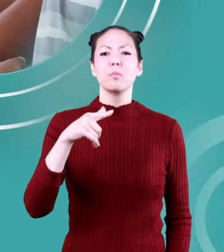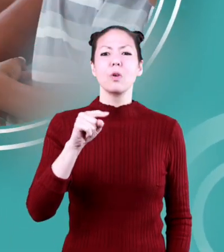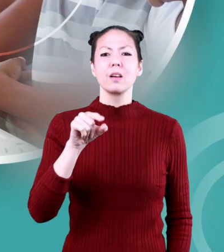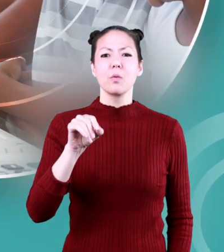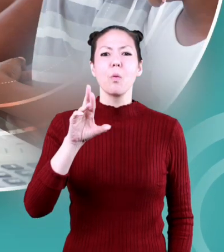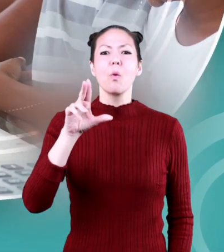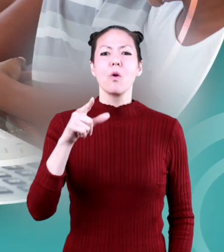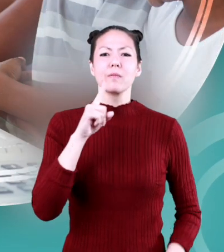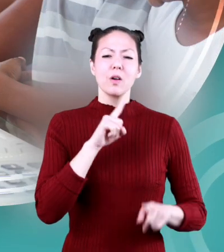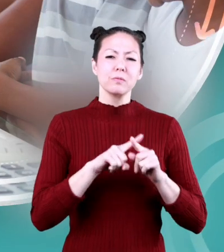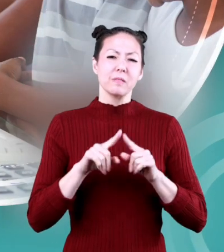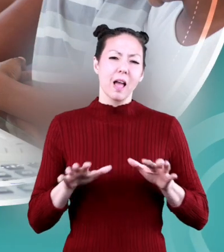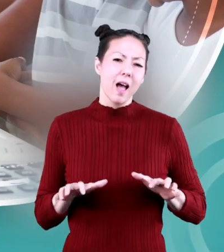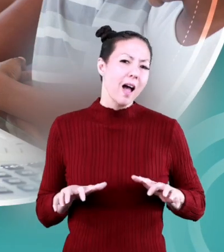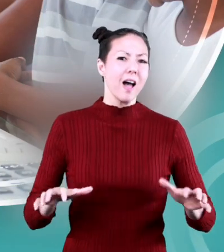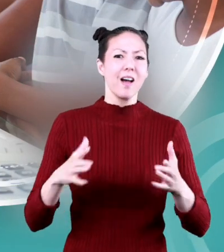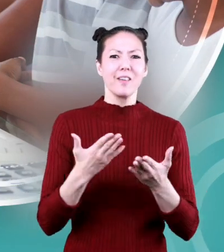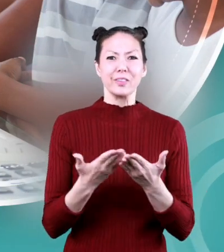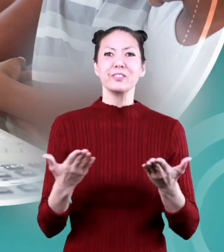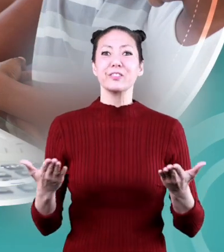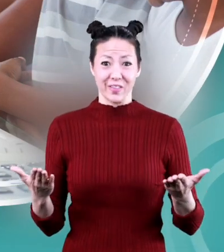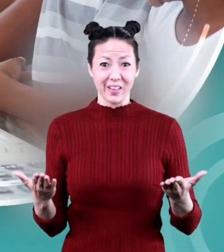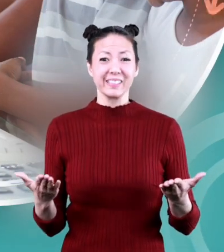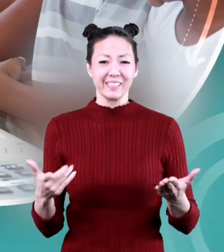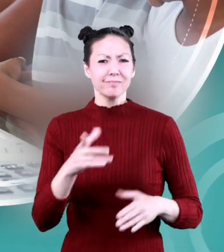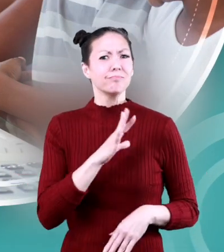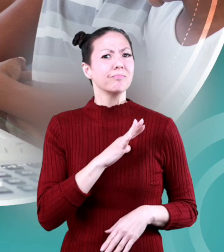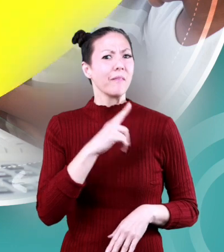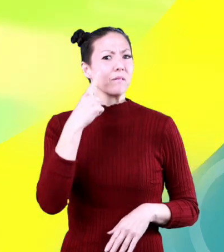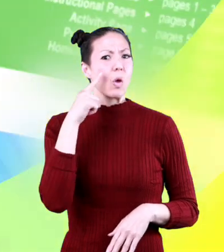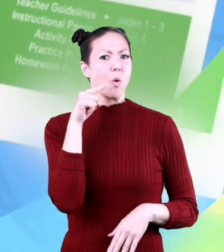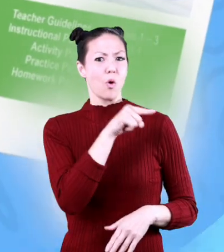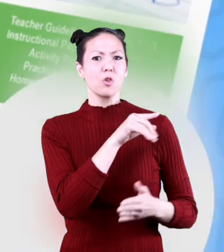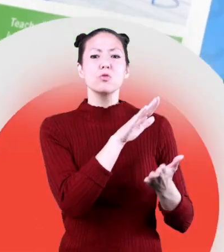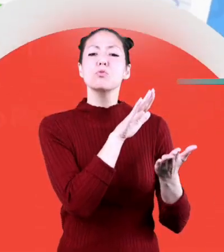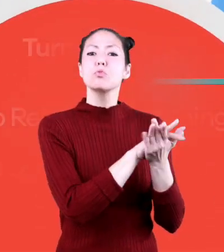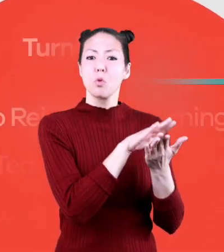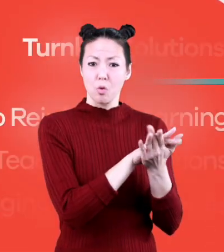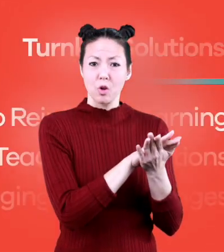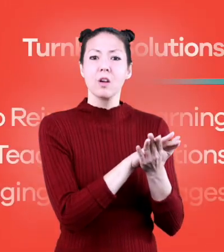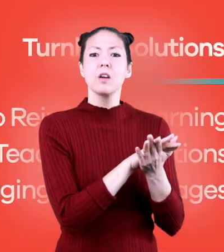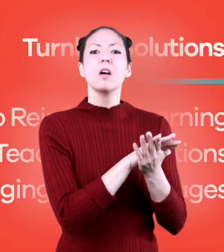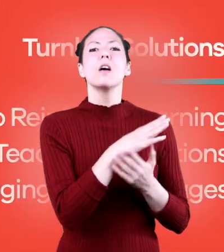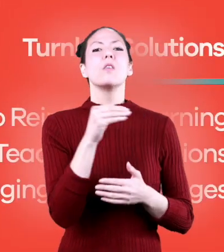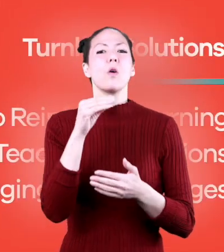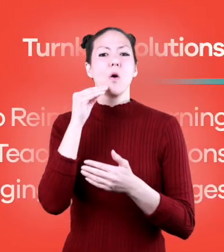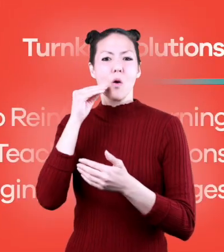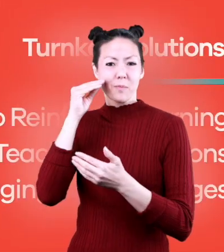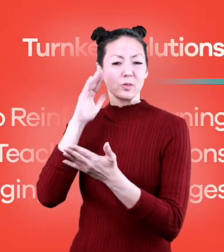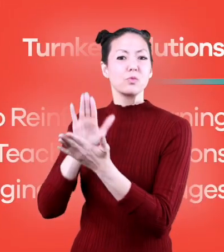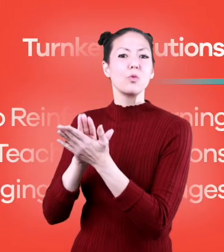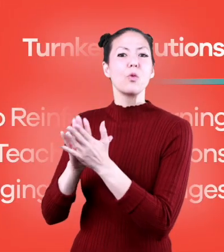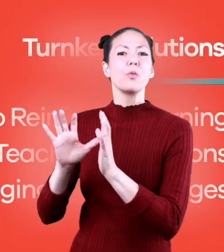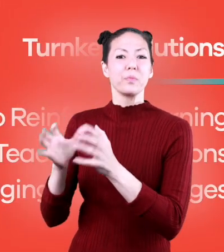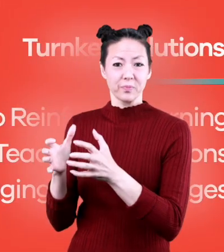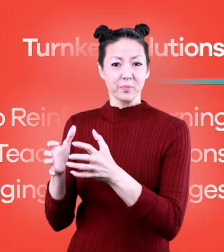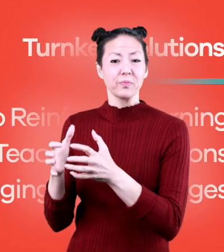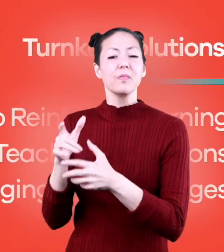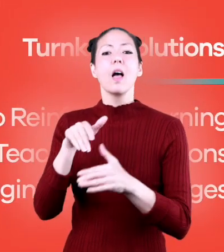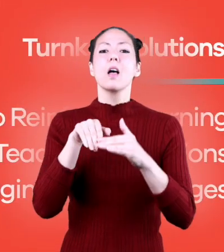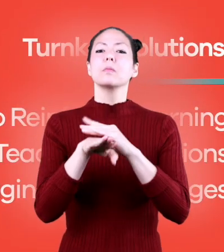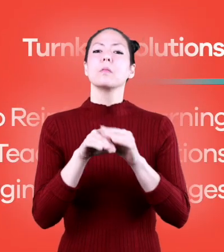learnbright.org for thousands of free resources and turnkey solutions for teachers and